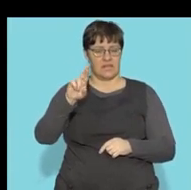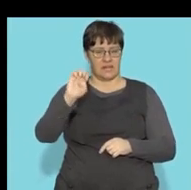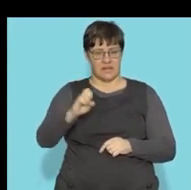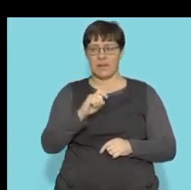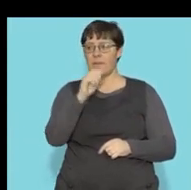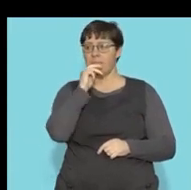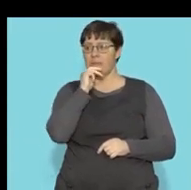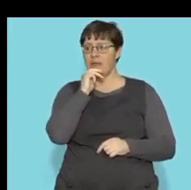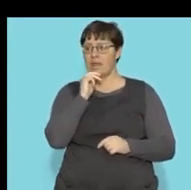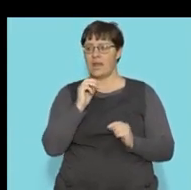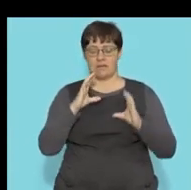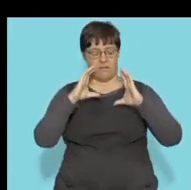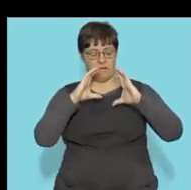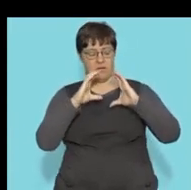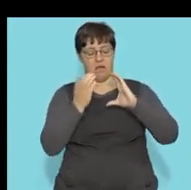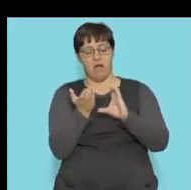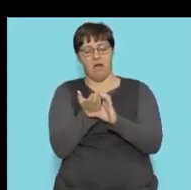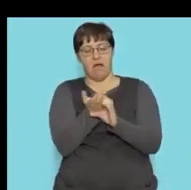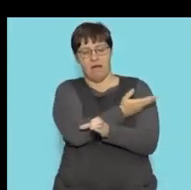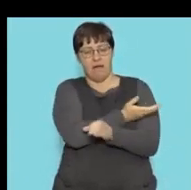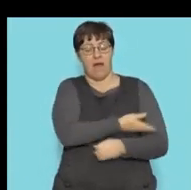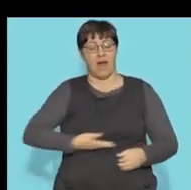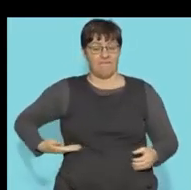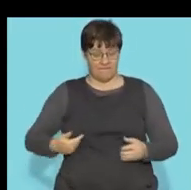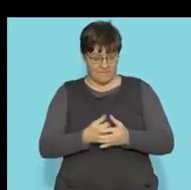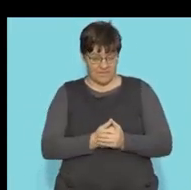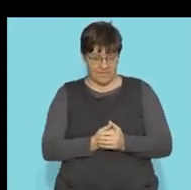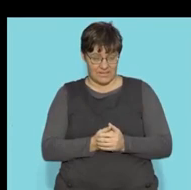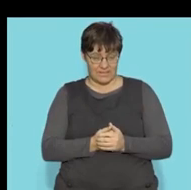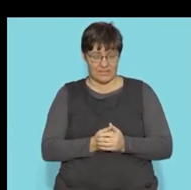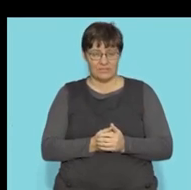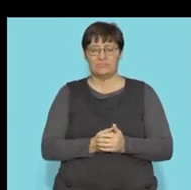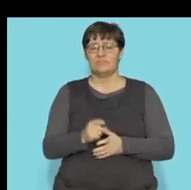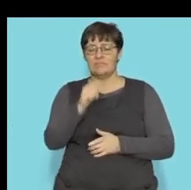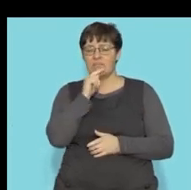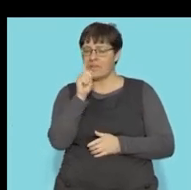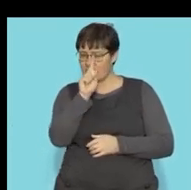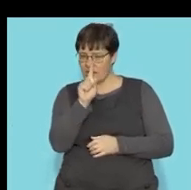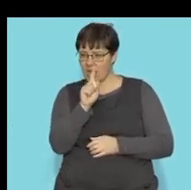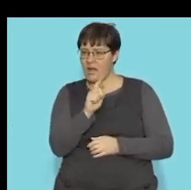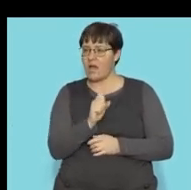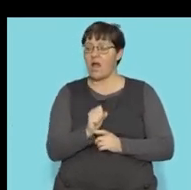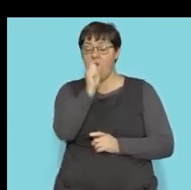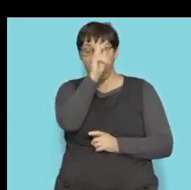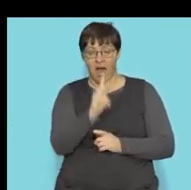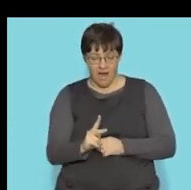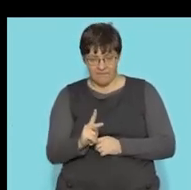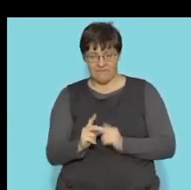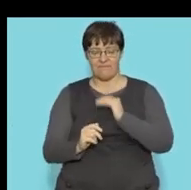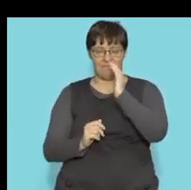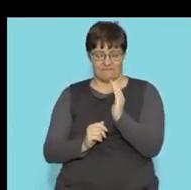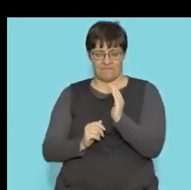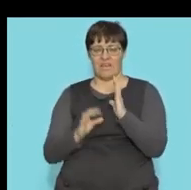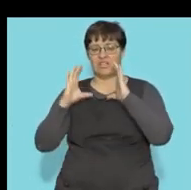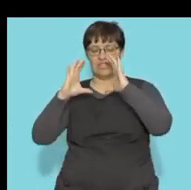is half of a sphere. But if I'm thinking about the surface area of it, it's going to be half the surface area